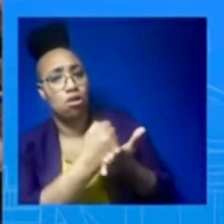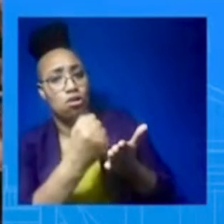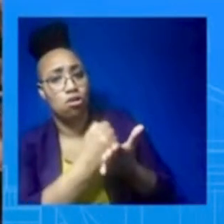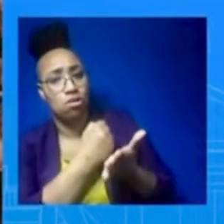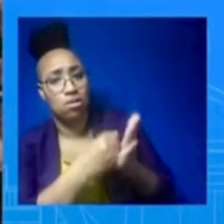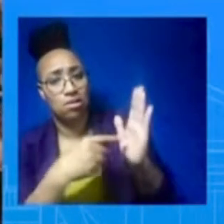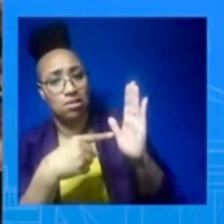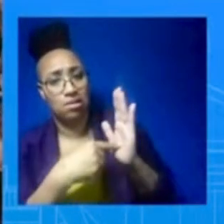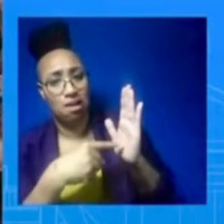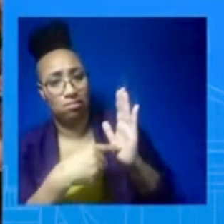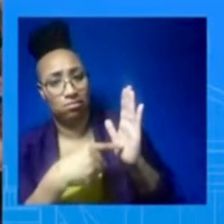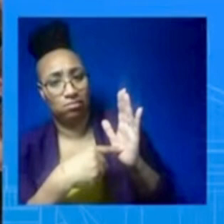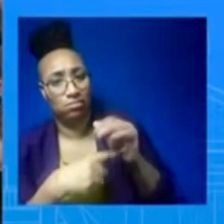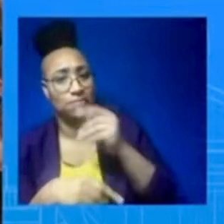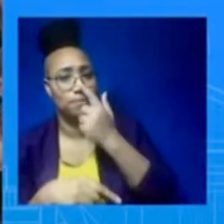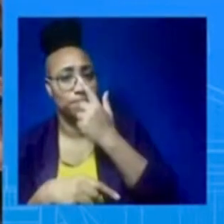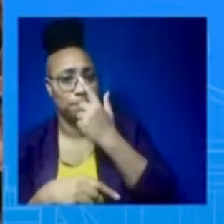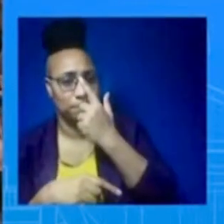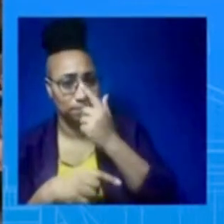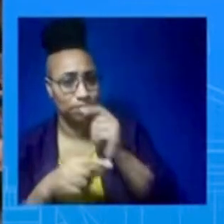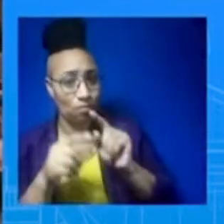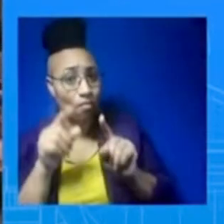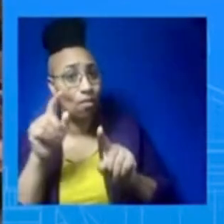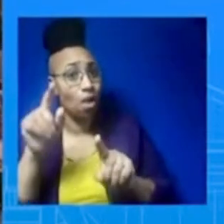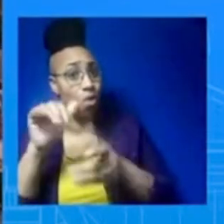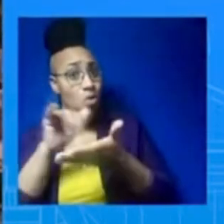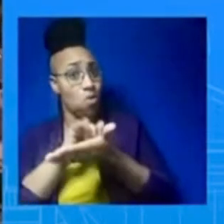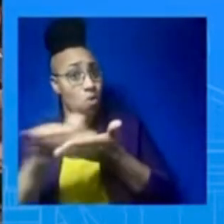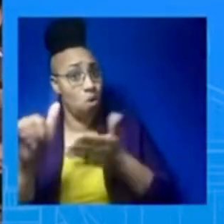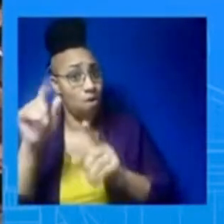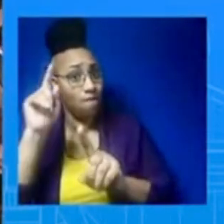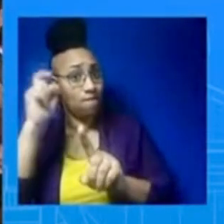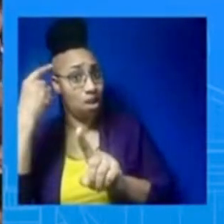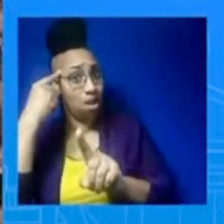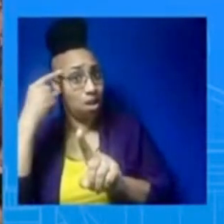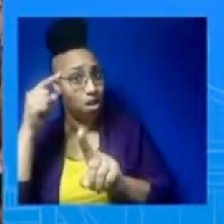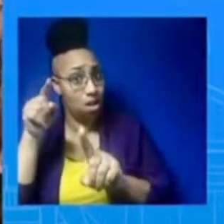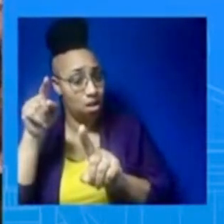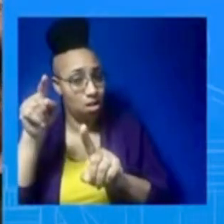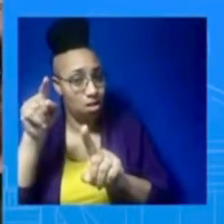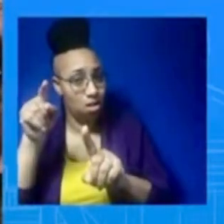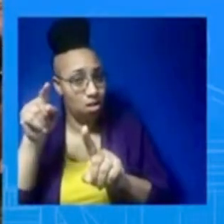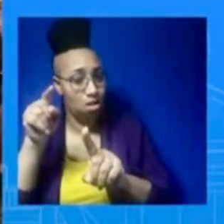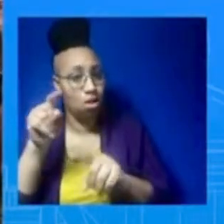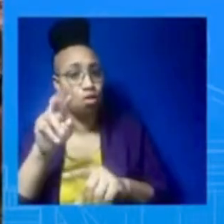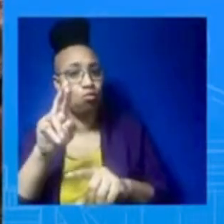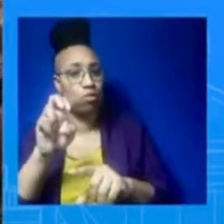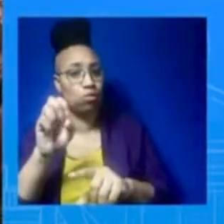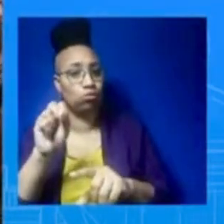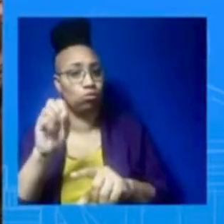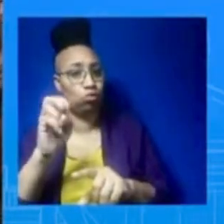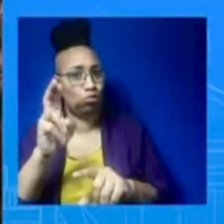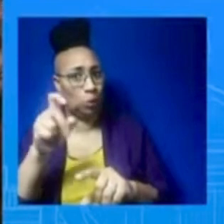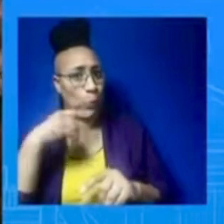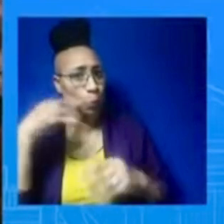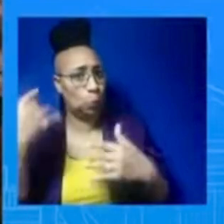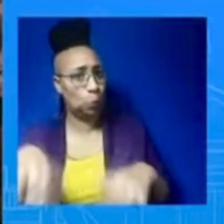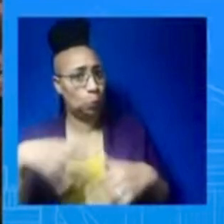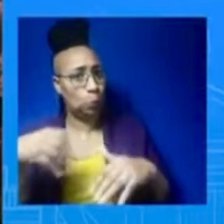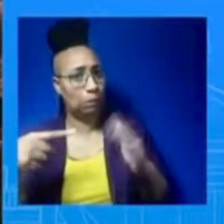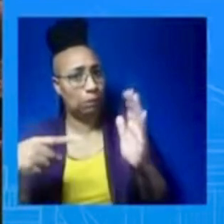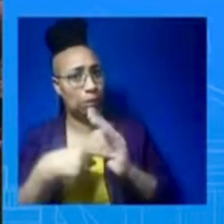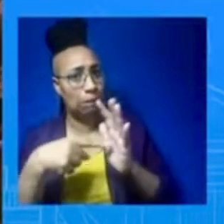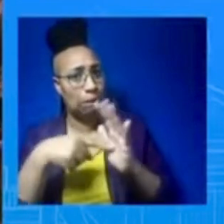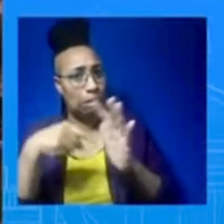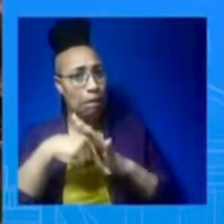a record level. It also shows that delinquencies are up with that credit card debt as well as delinquencies on auto loans. Is the President concerned